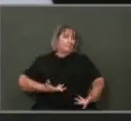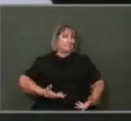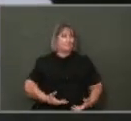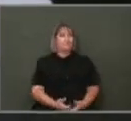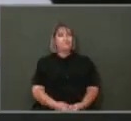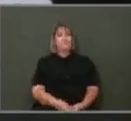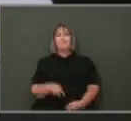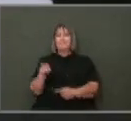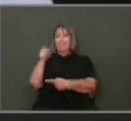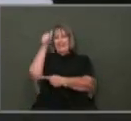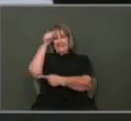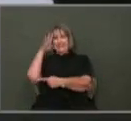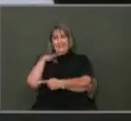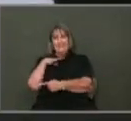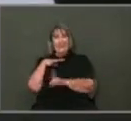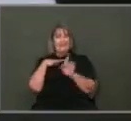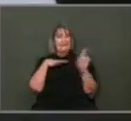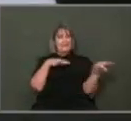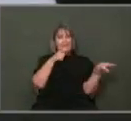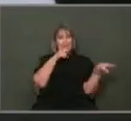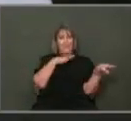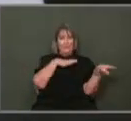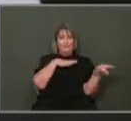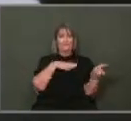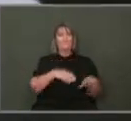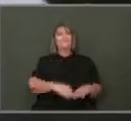This gentleman and then this woman right here.